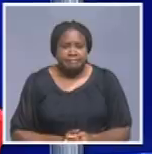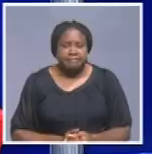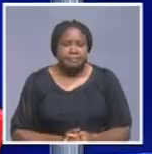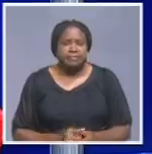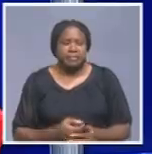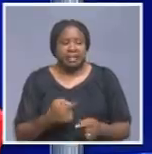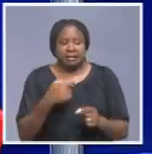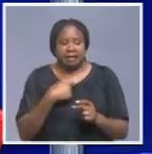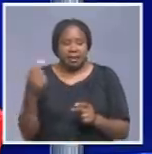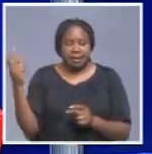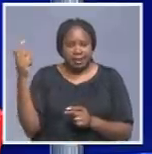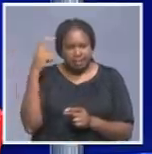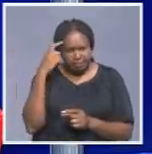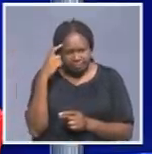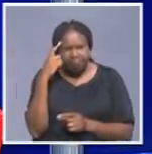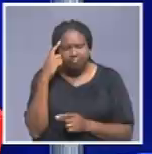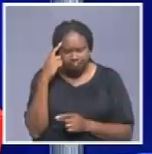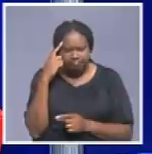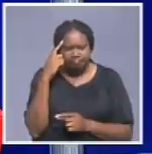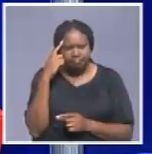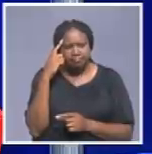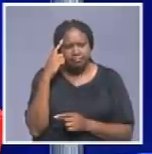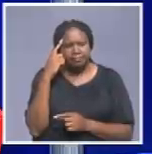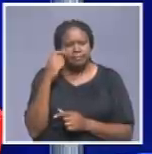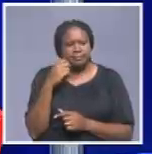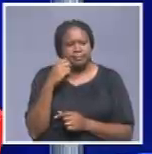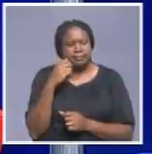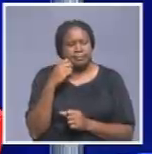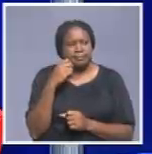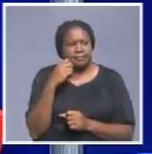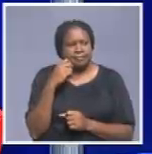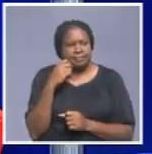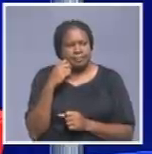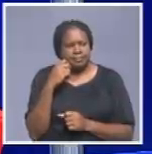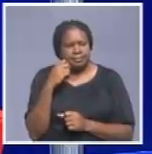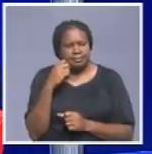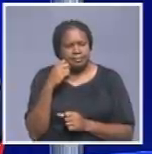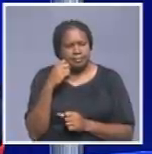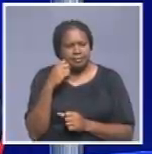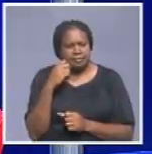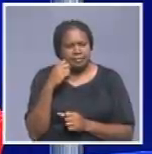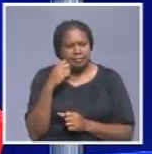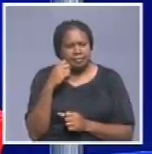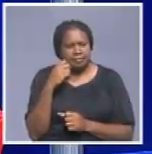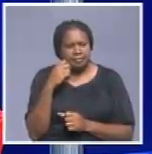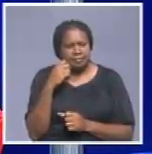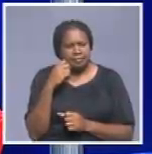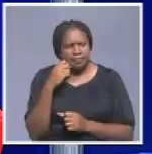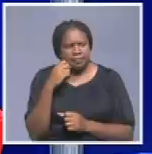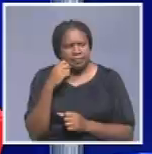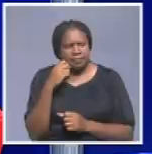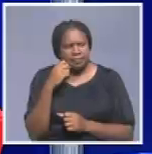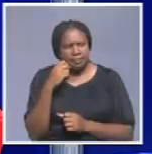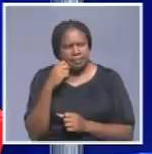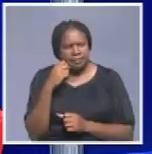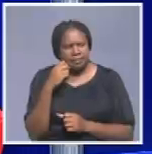that the contacts may not be such a wide net. This is